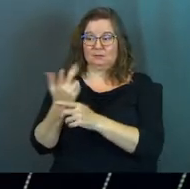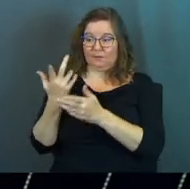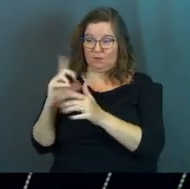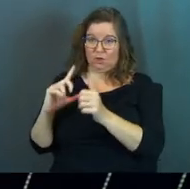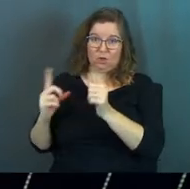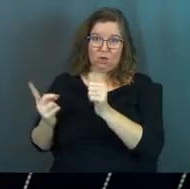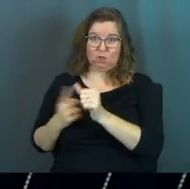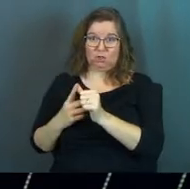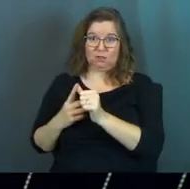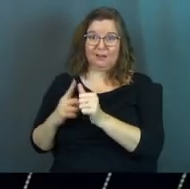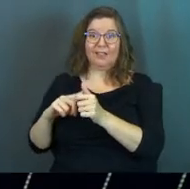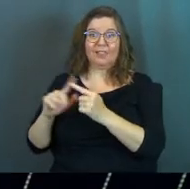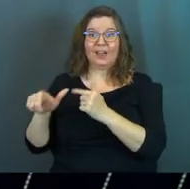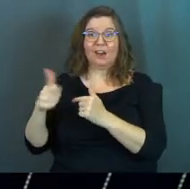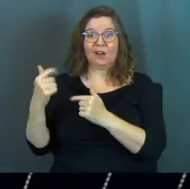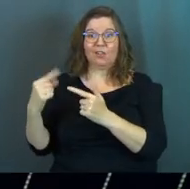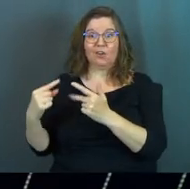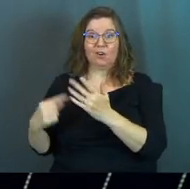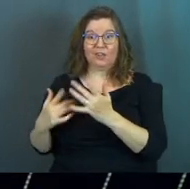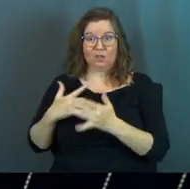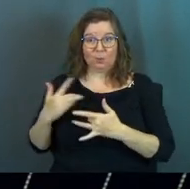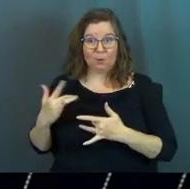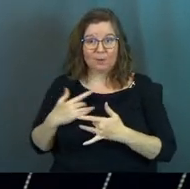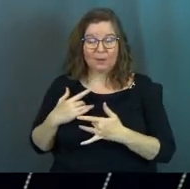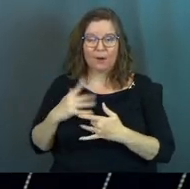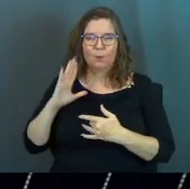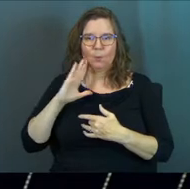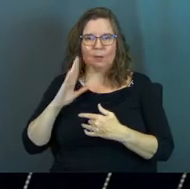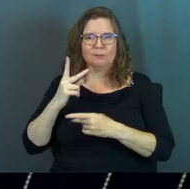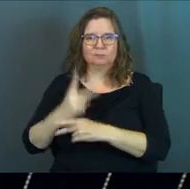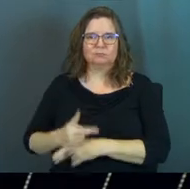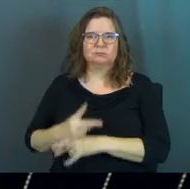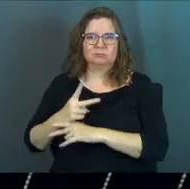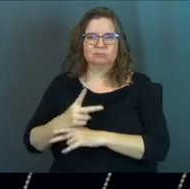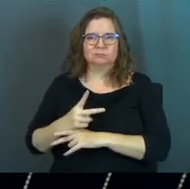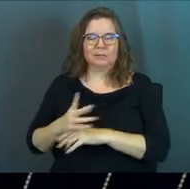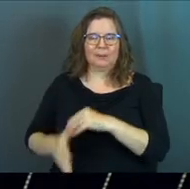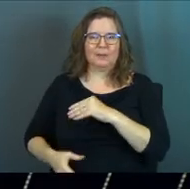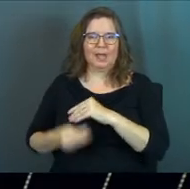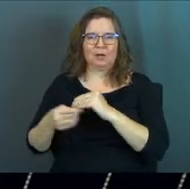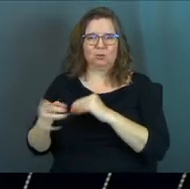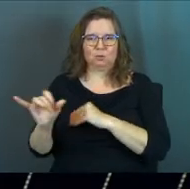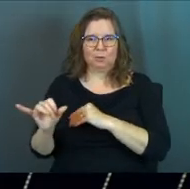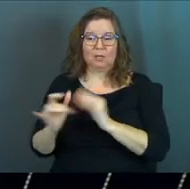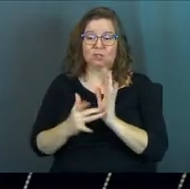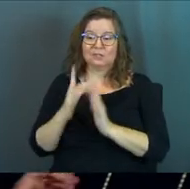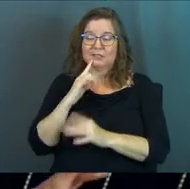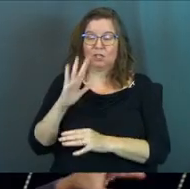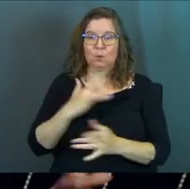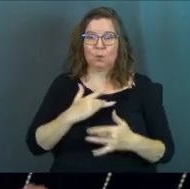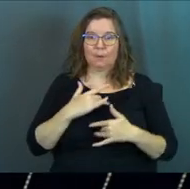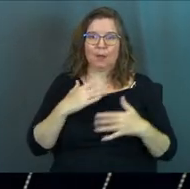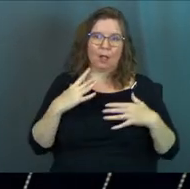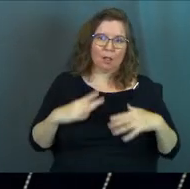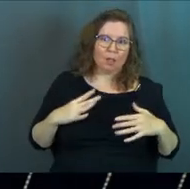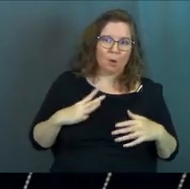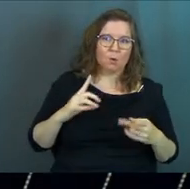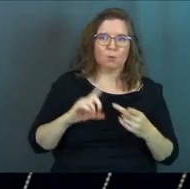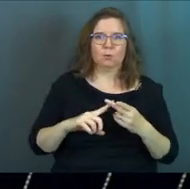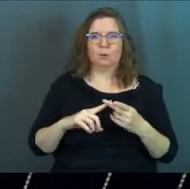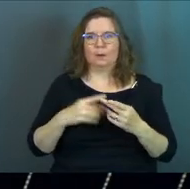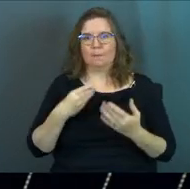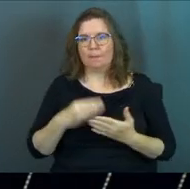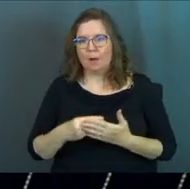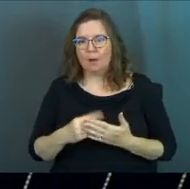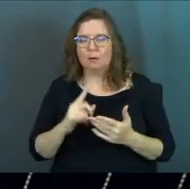things that you're worried about will be added to you as well. Jesus said that in the Sermon on the Mount. He said, you're worried about clothes. You're